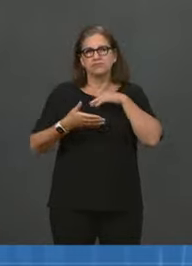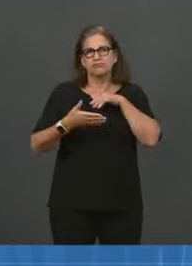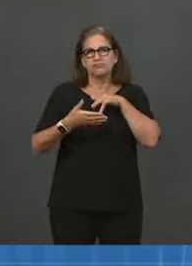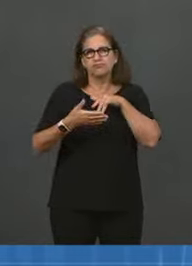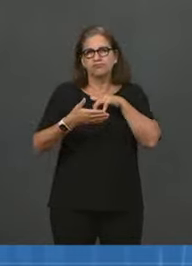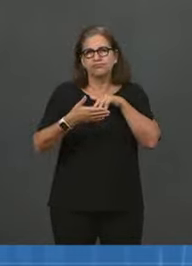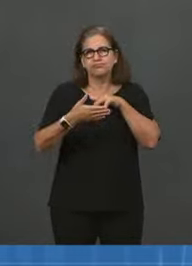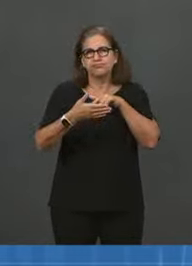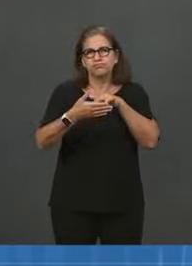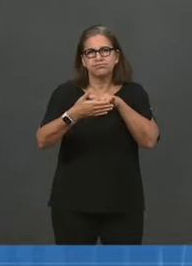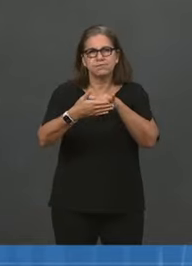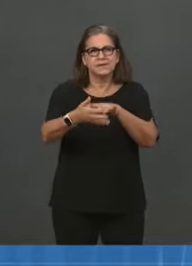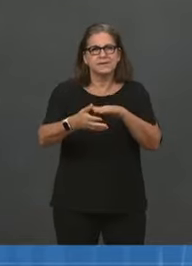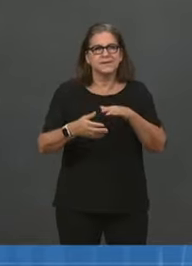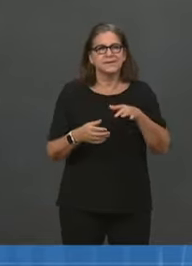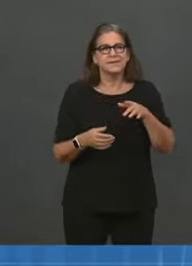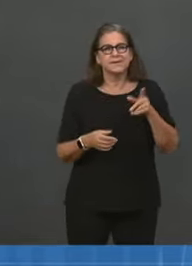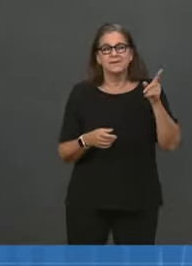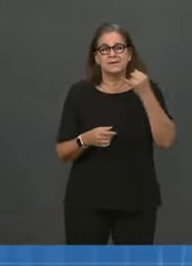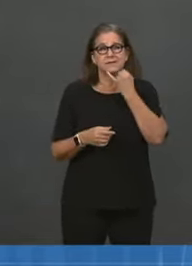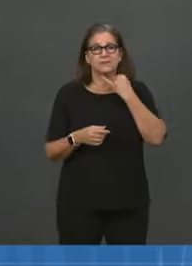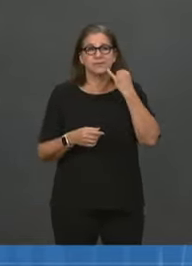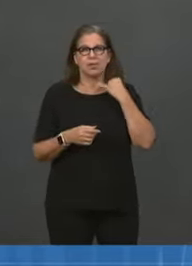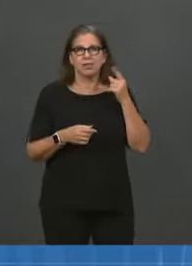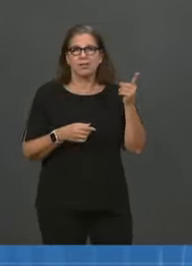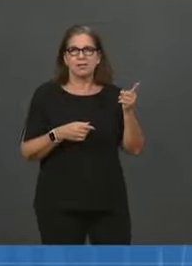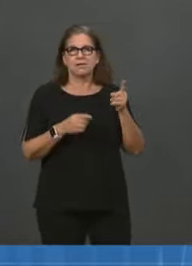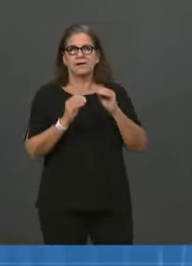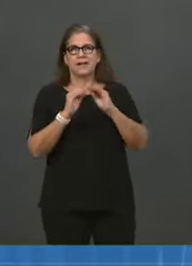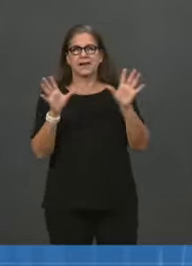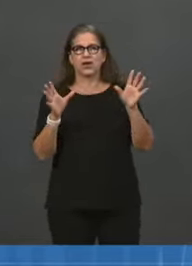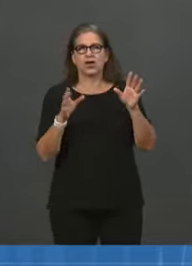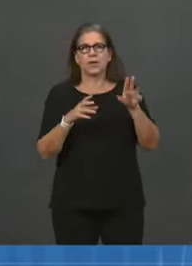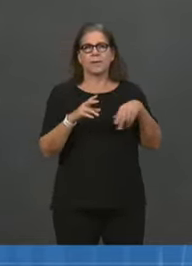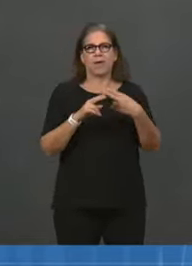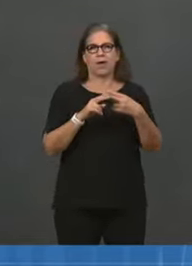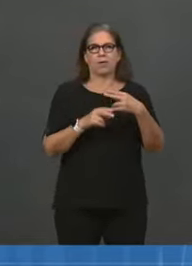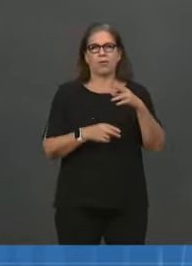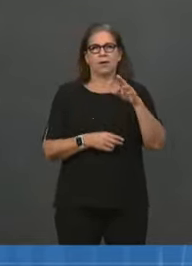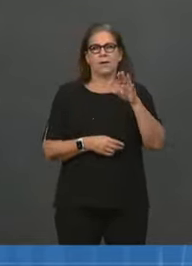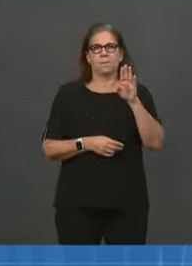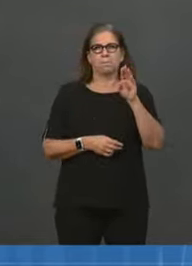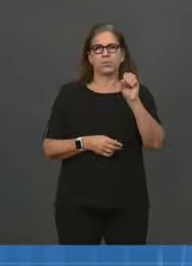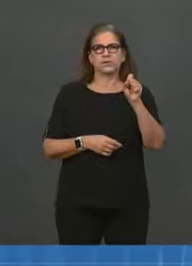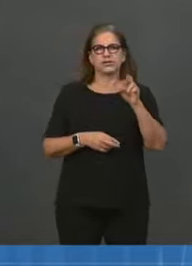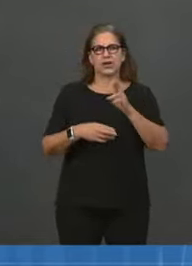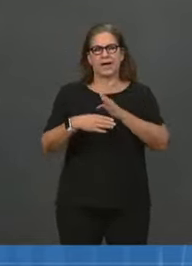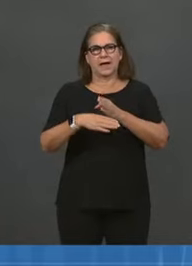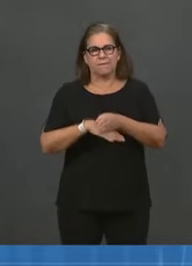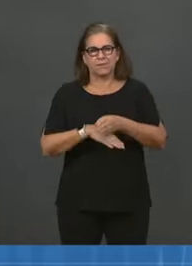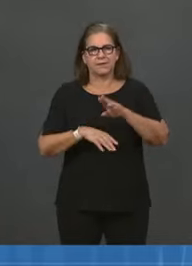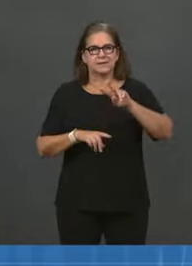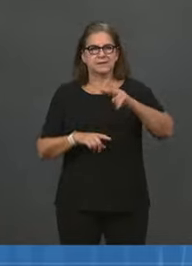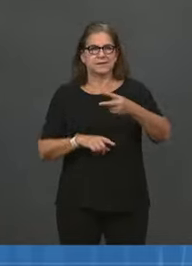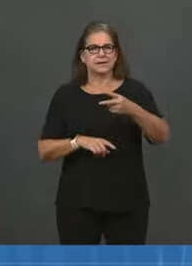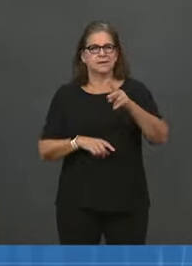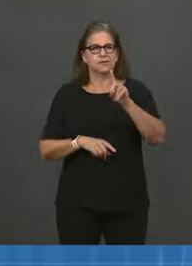from Israel, namely the absolute rate of confirmed infection per 100,000 risk days.